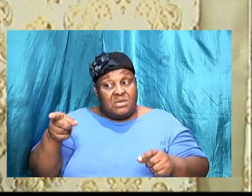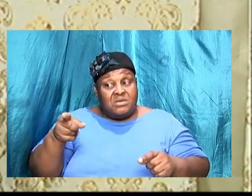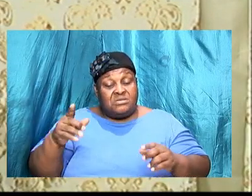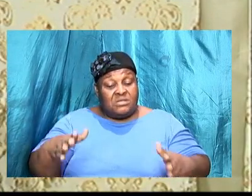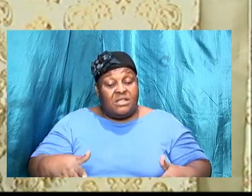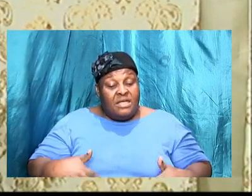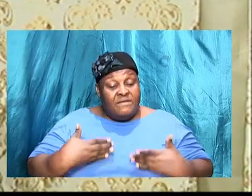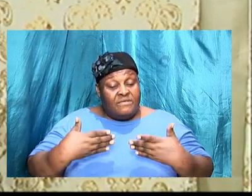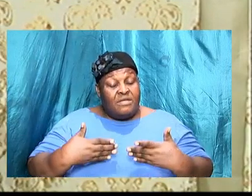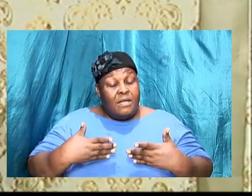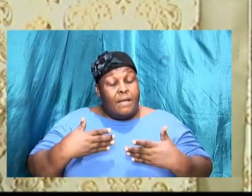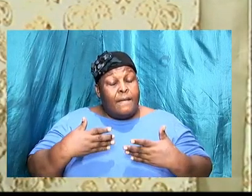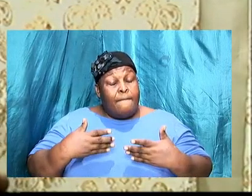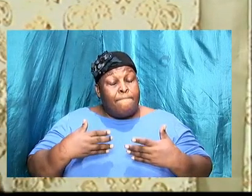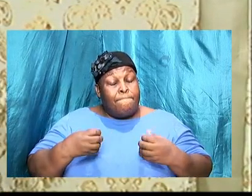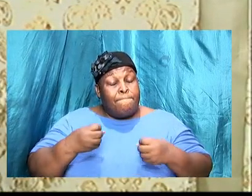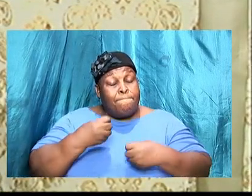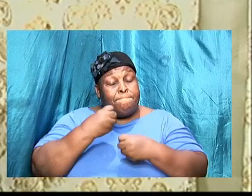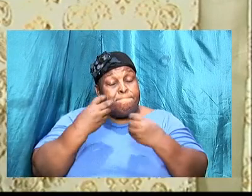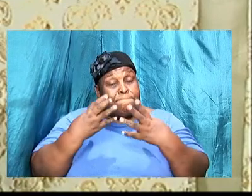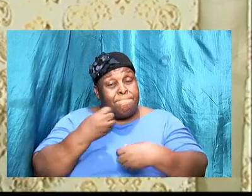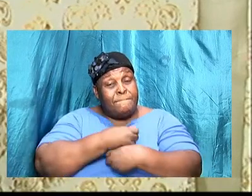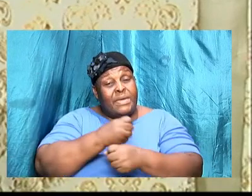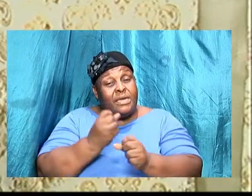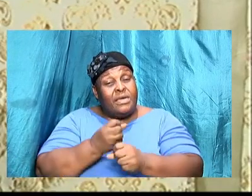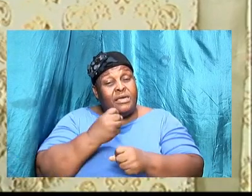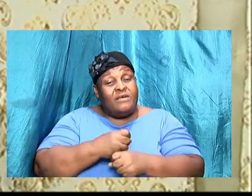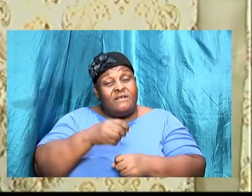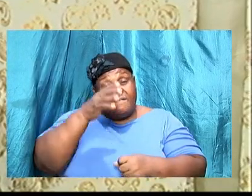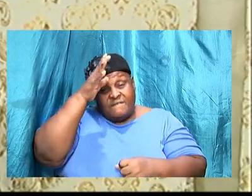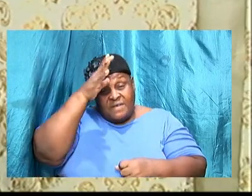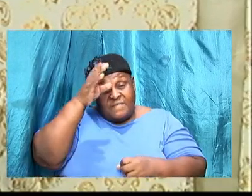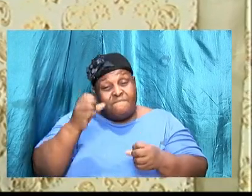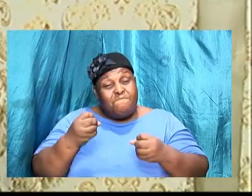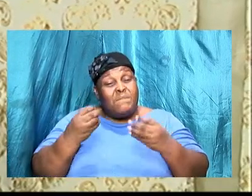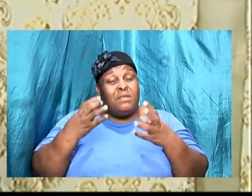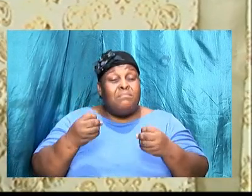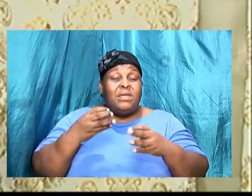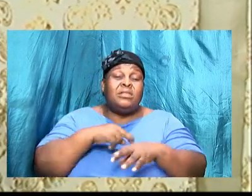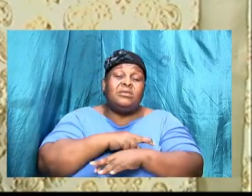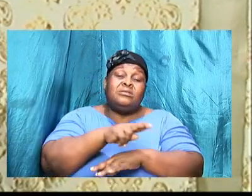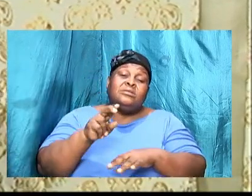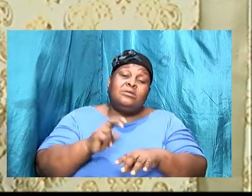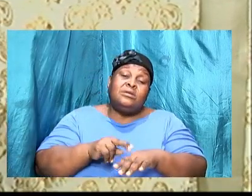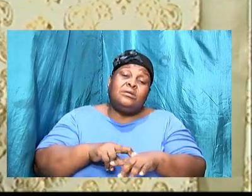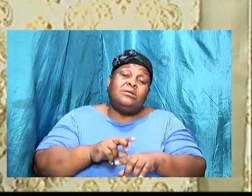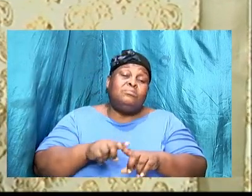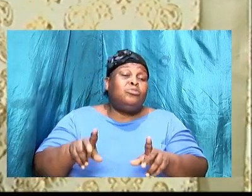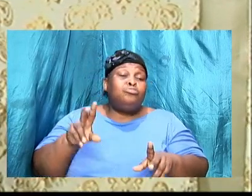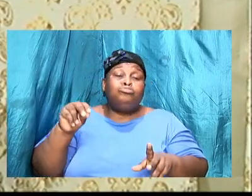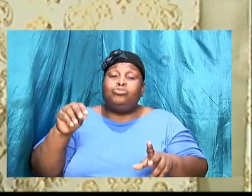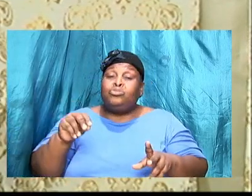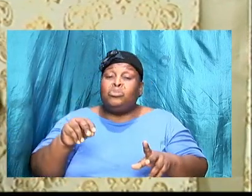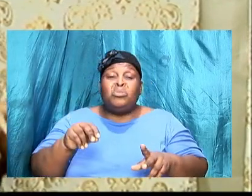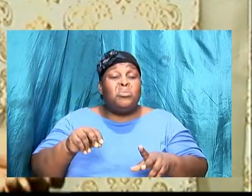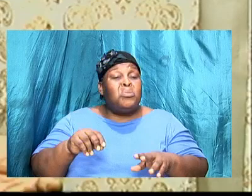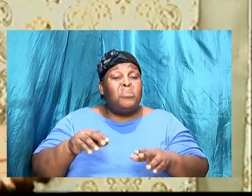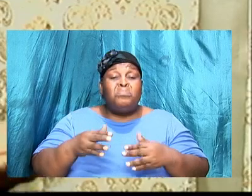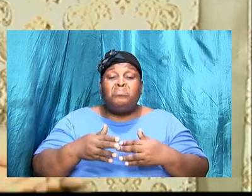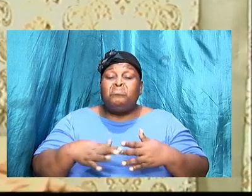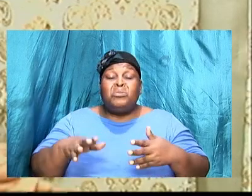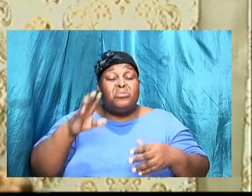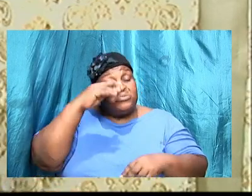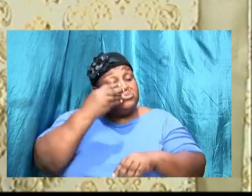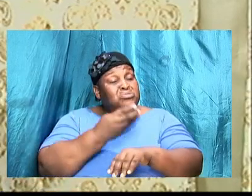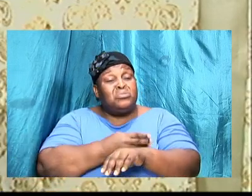of nations and in thee shall all the families of the earth be blessed. But there was no child. Abraham said, what will you